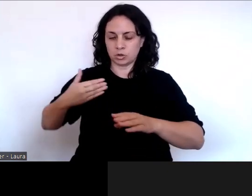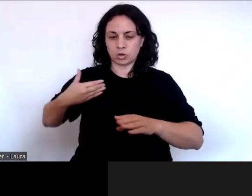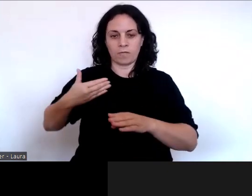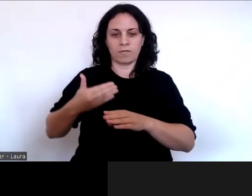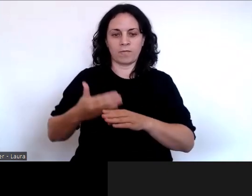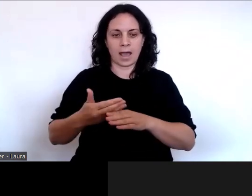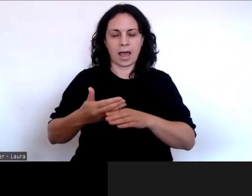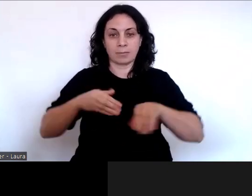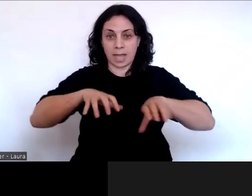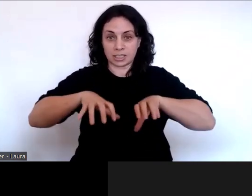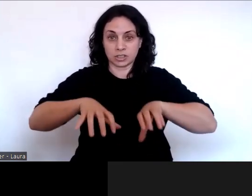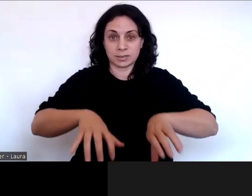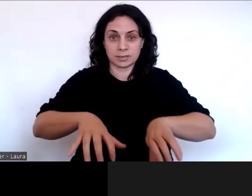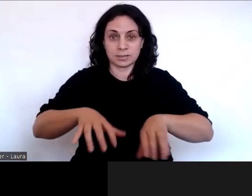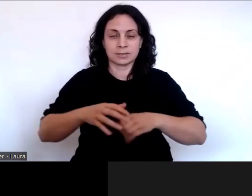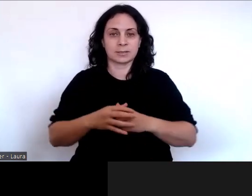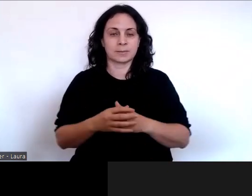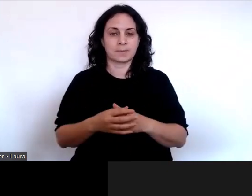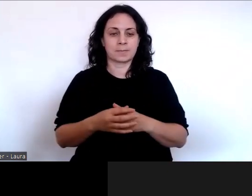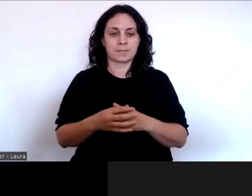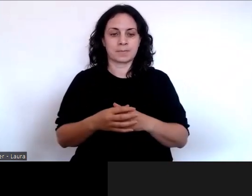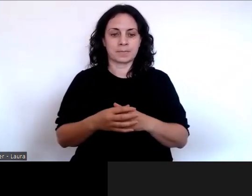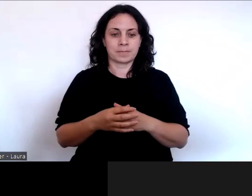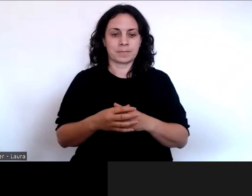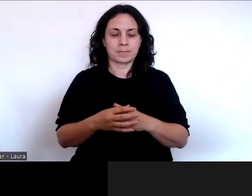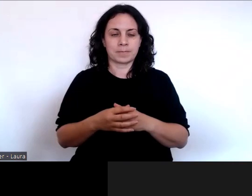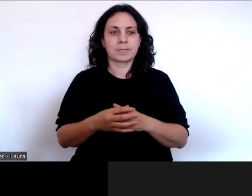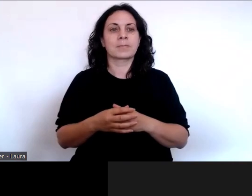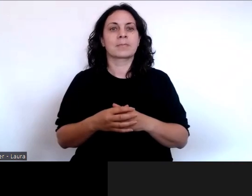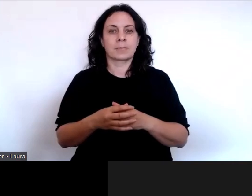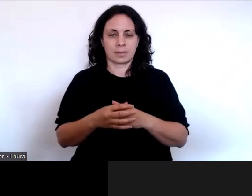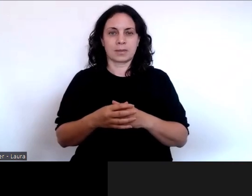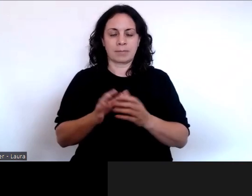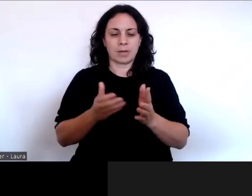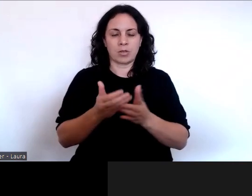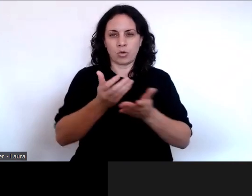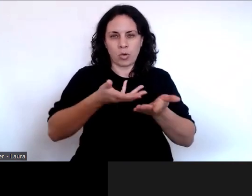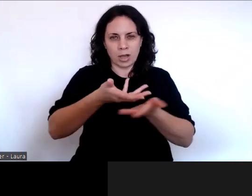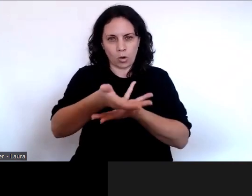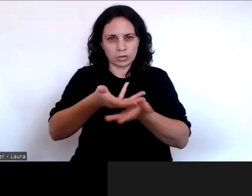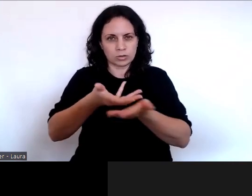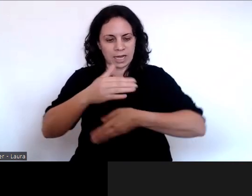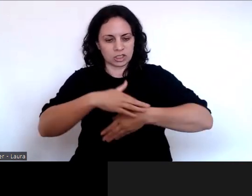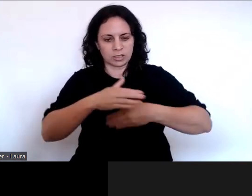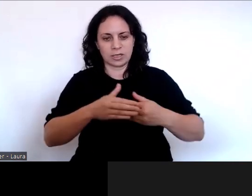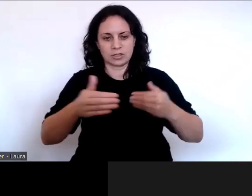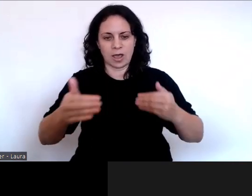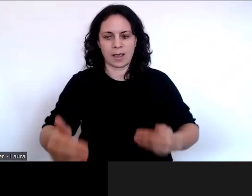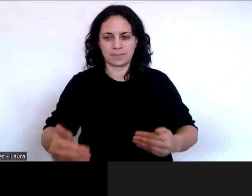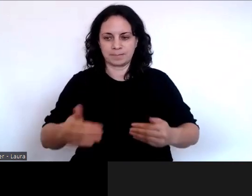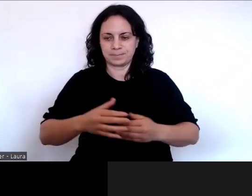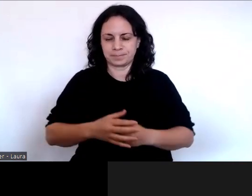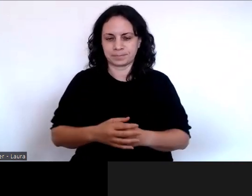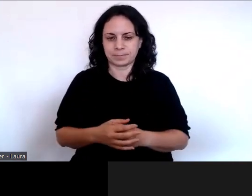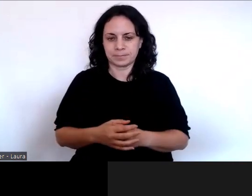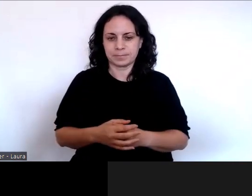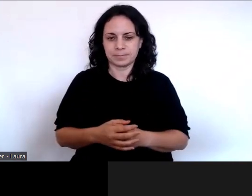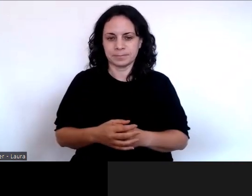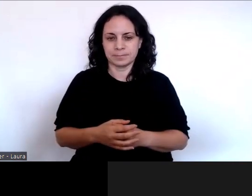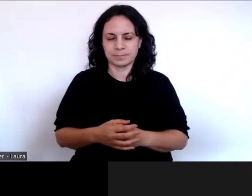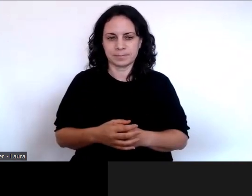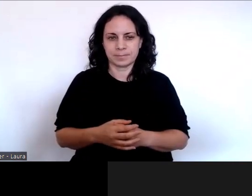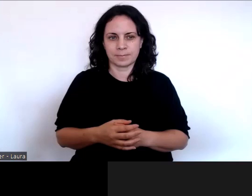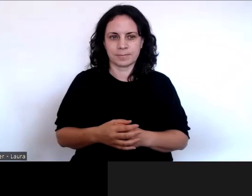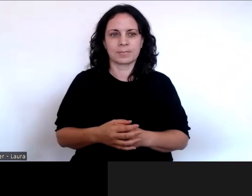and what's happening now in our consultation period. So on what we've done so far, our